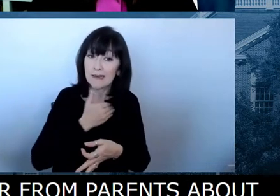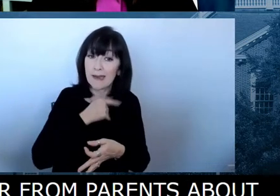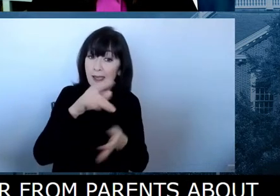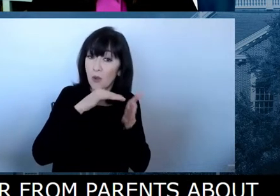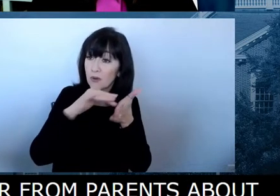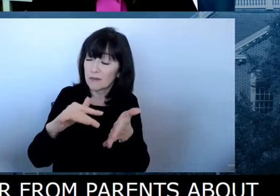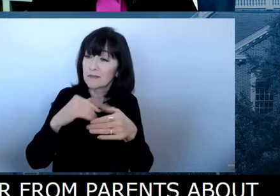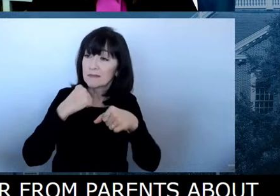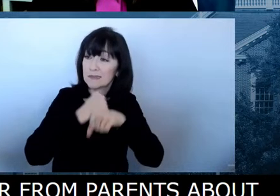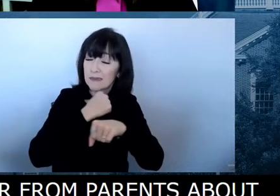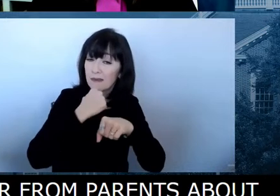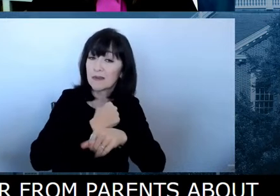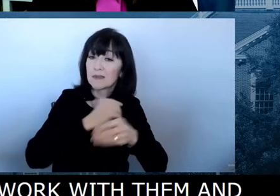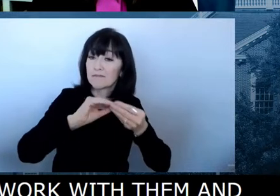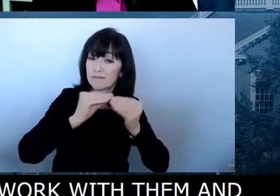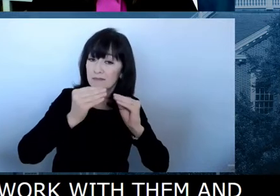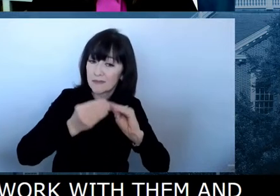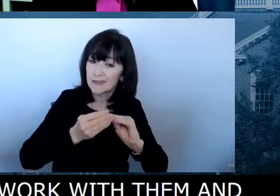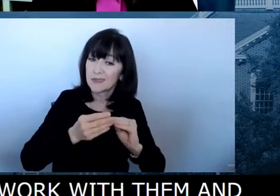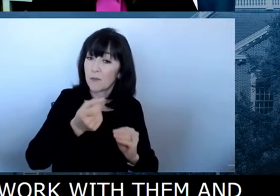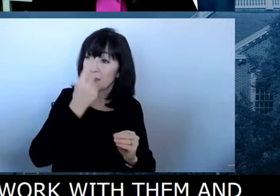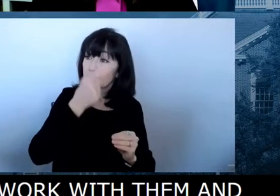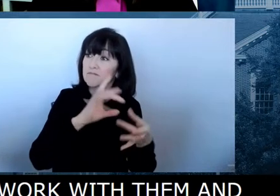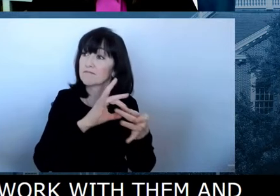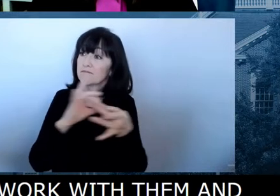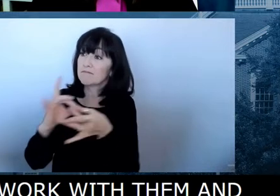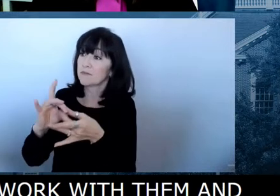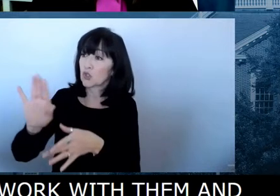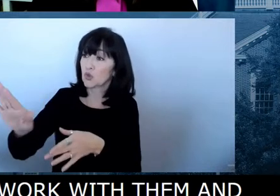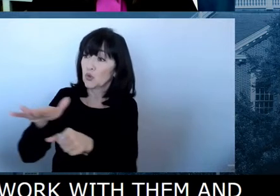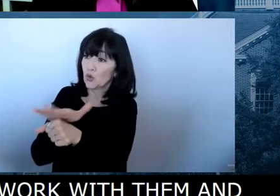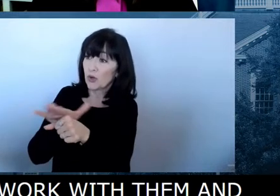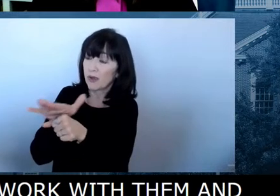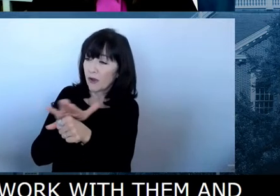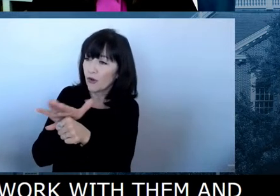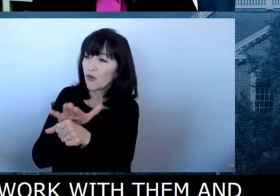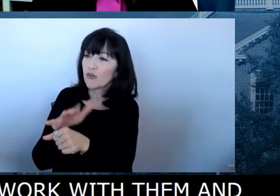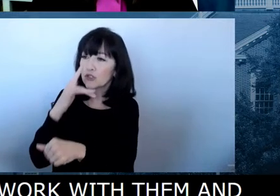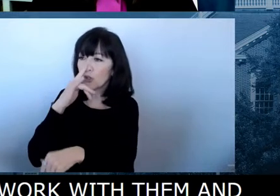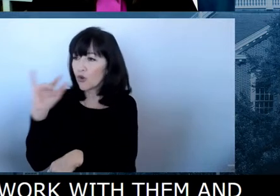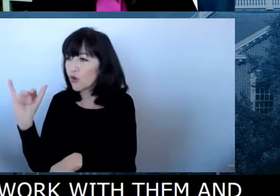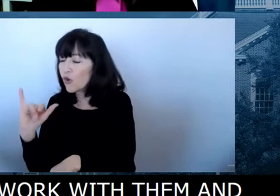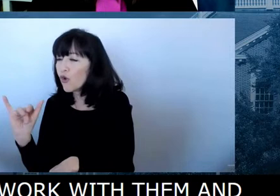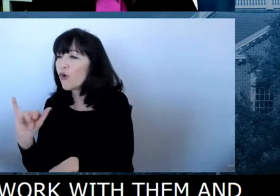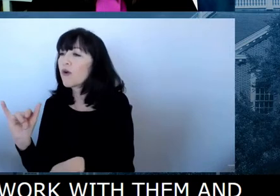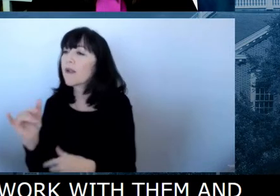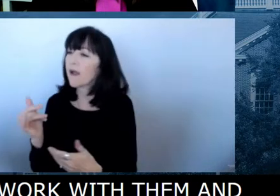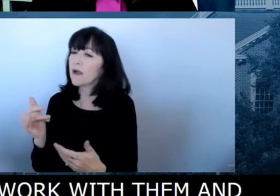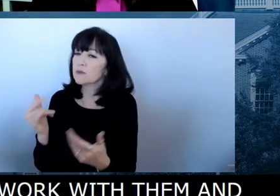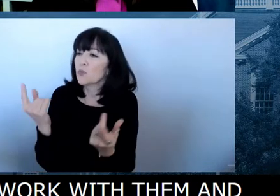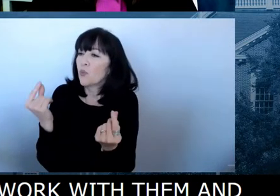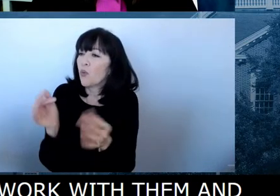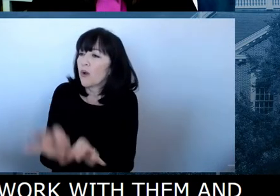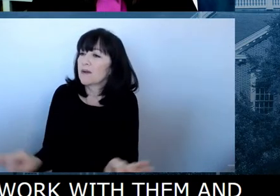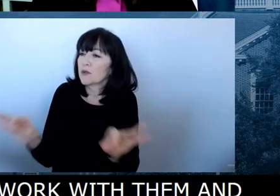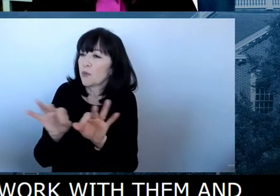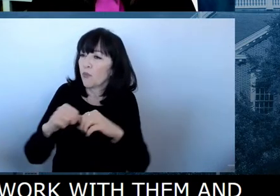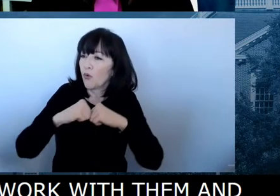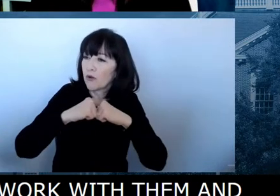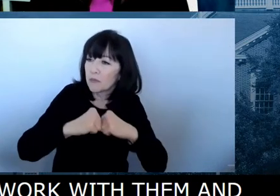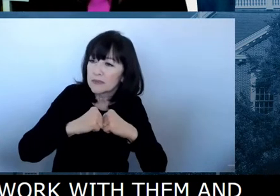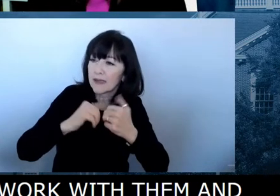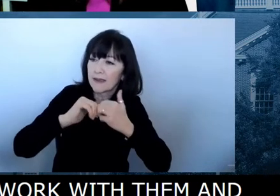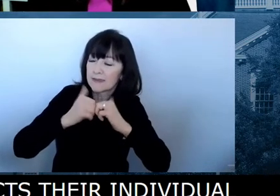uh, case rates are like, what the vaccination rates are, are like, uh, in their districts. And some of those districts